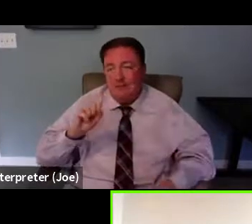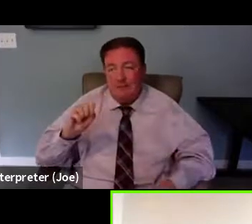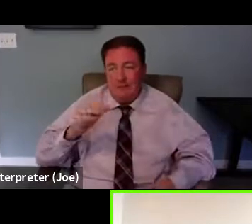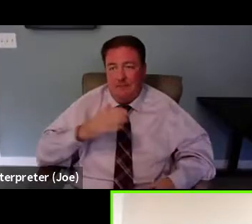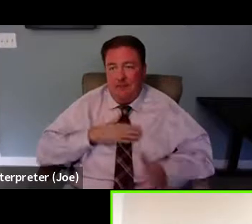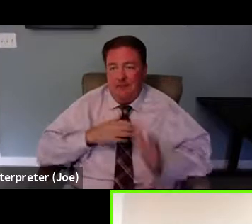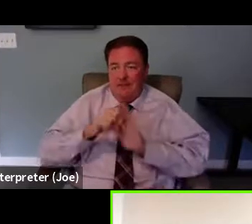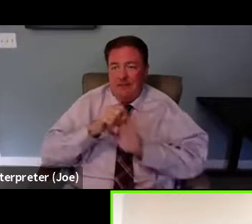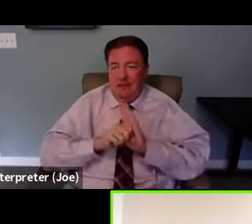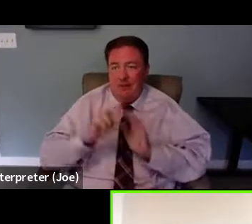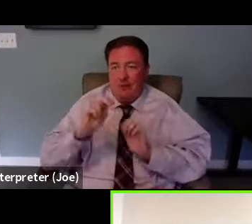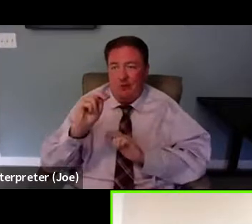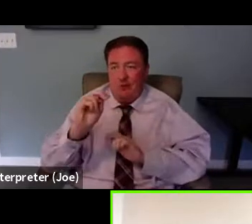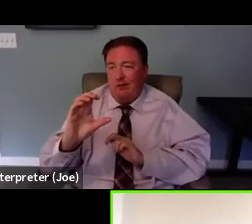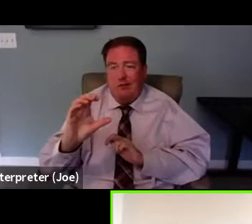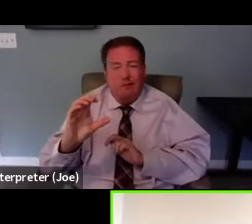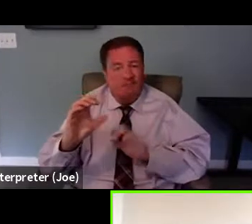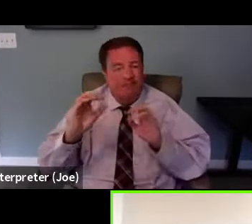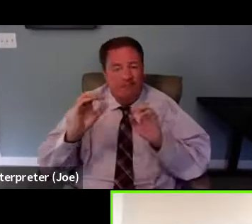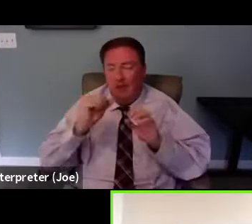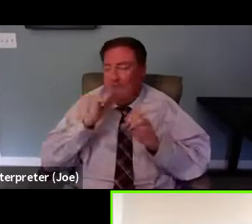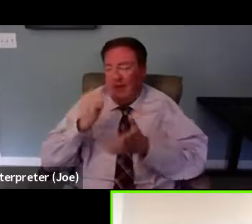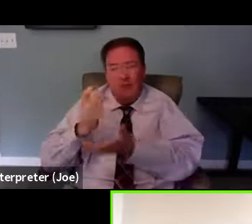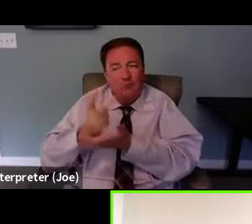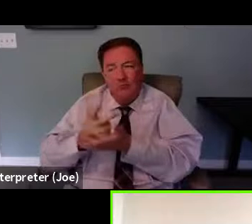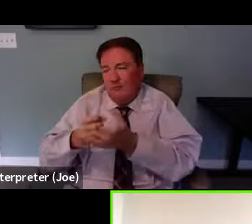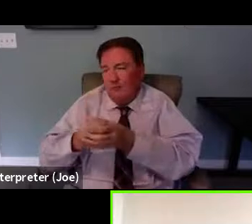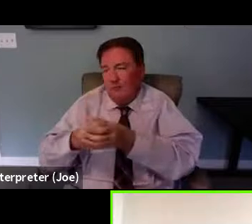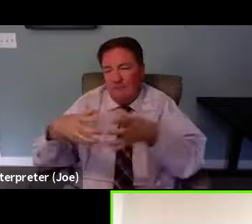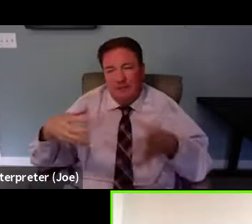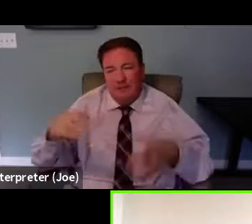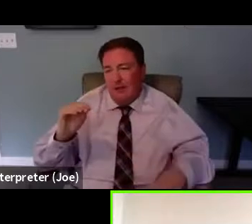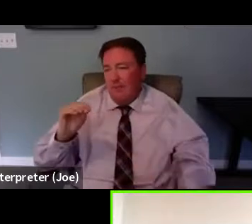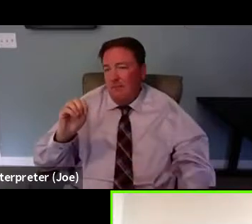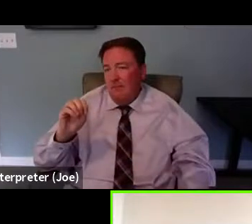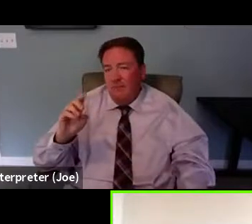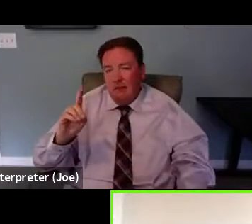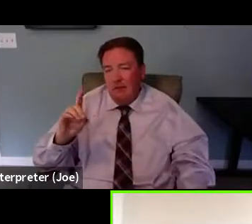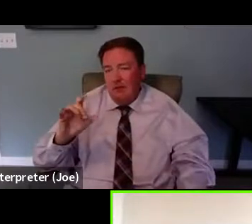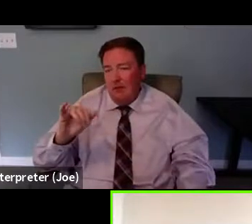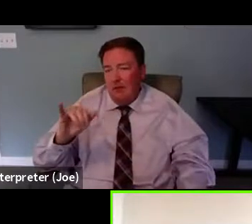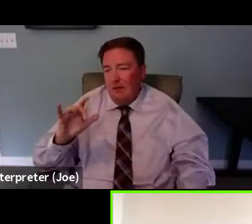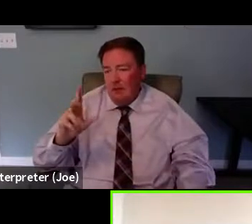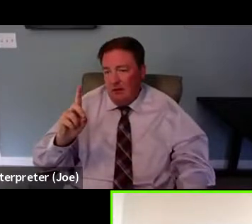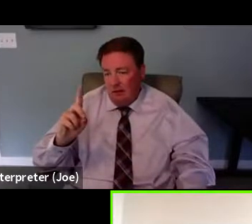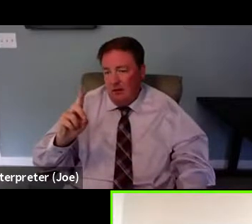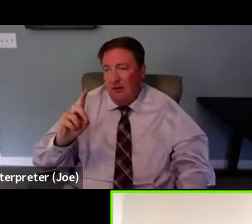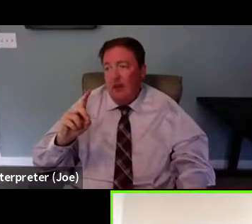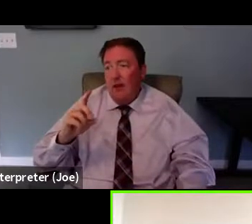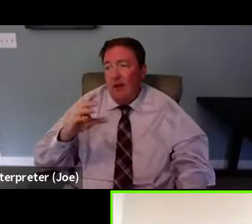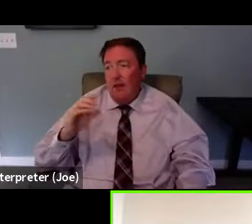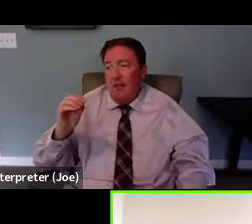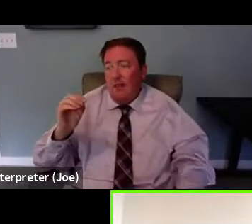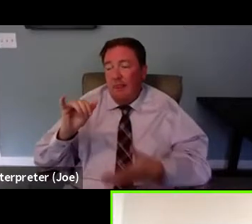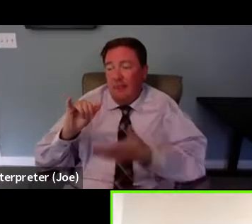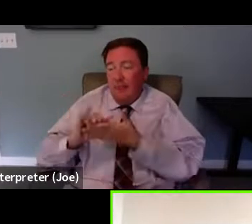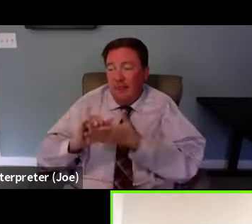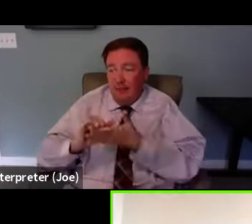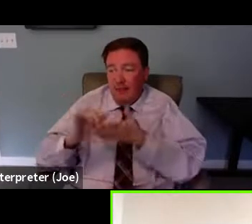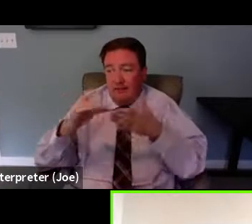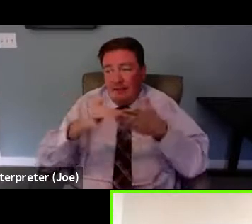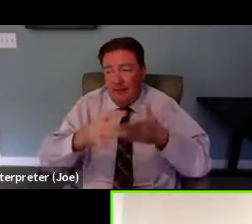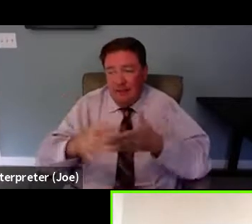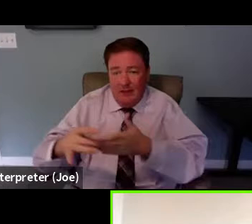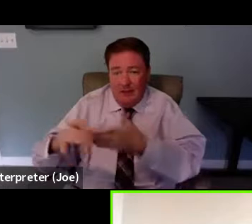also a state that has not expanded Medicaid. And that has led and